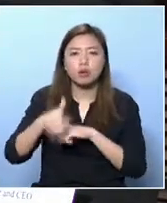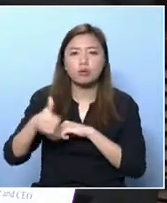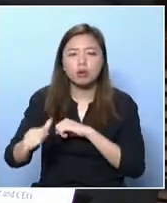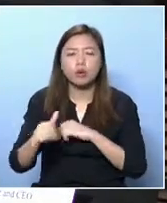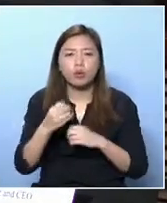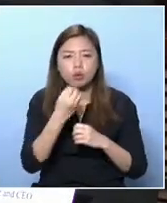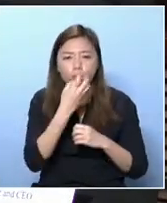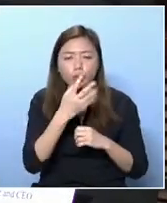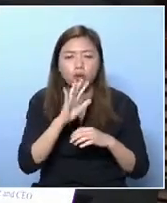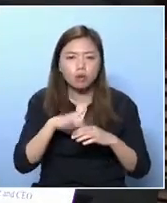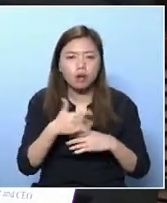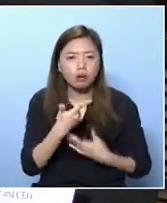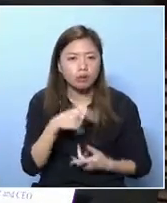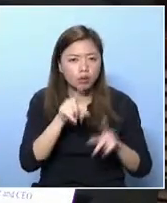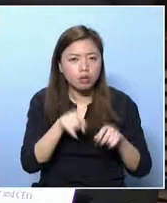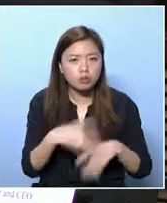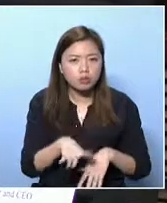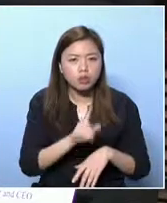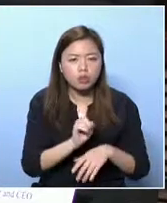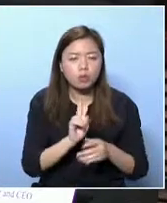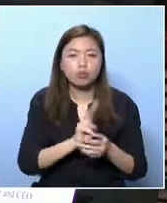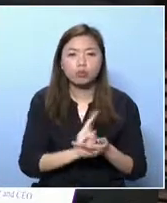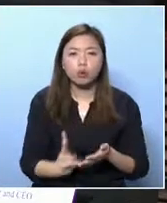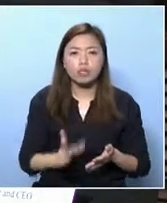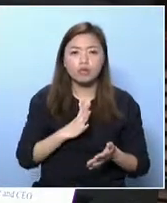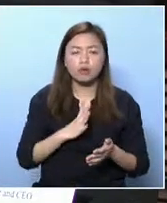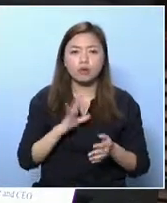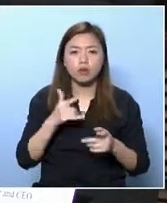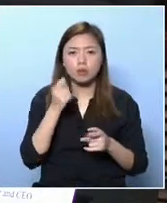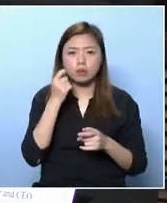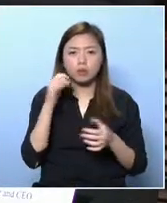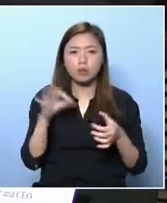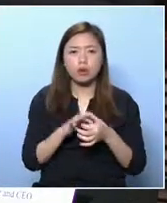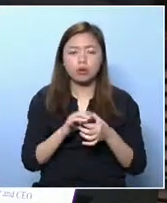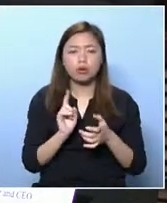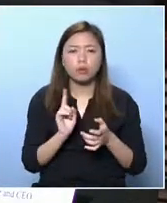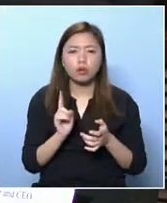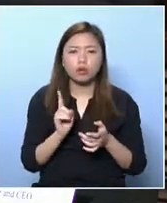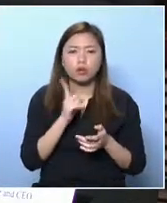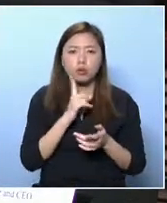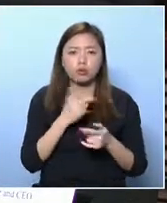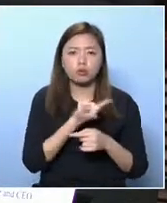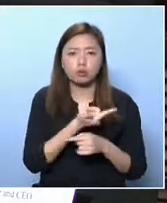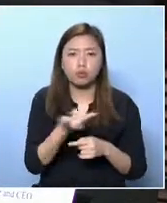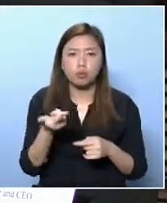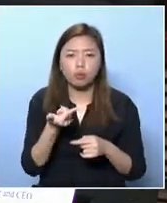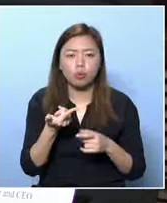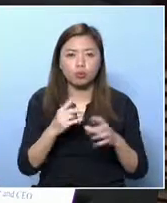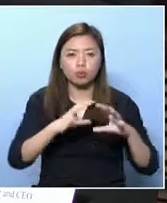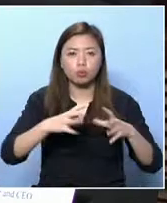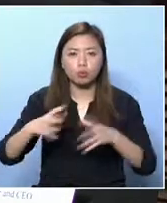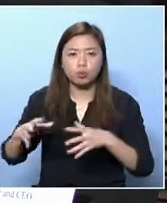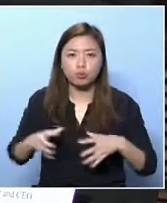talk about how to improve social inclusion with the majority of population of Hong Kong. We need to enhance public